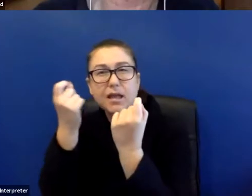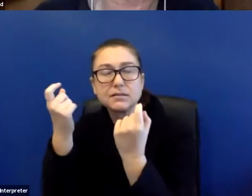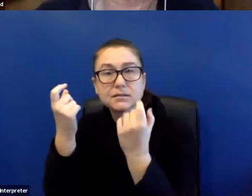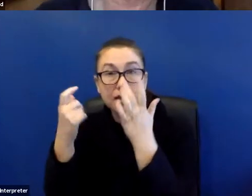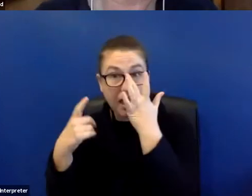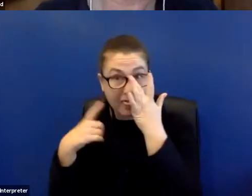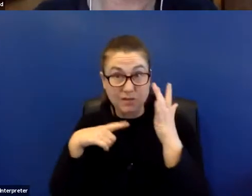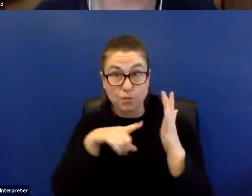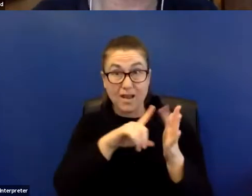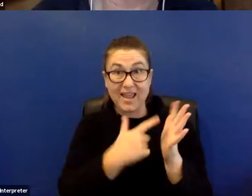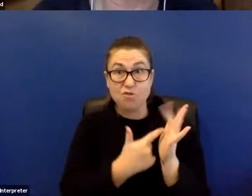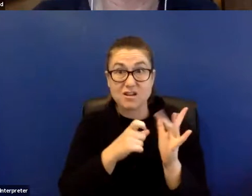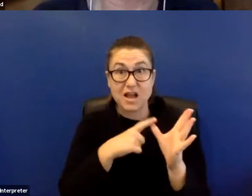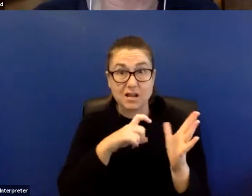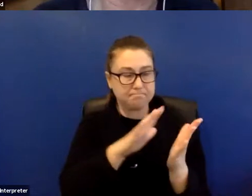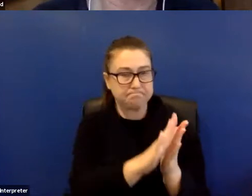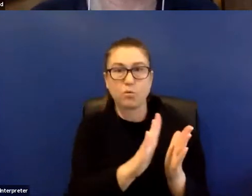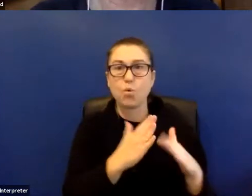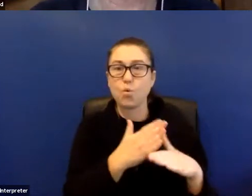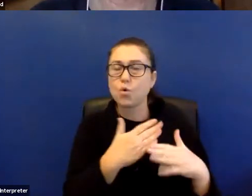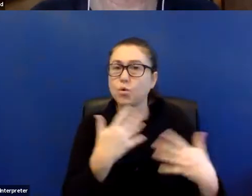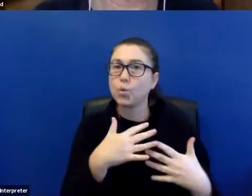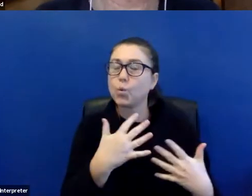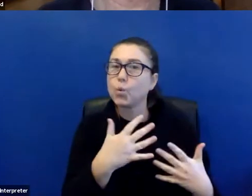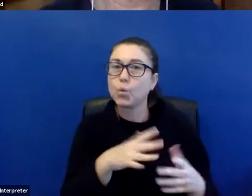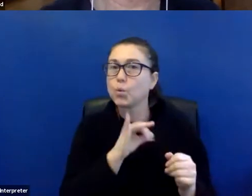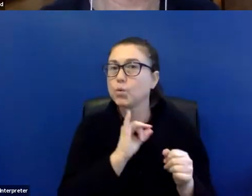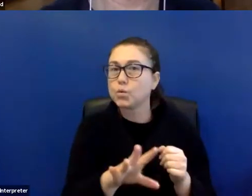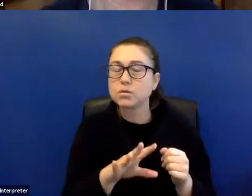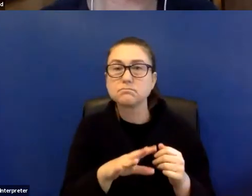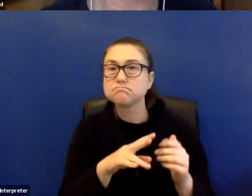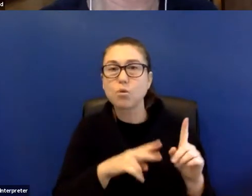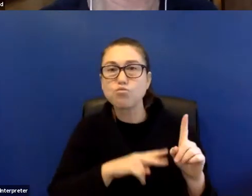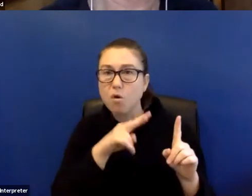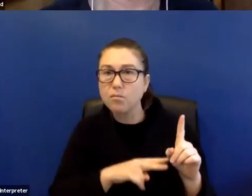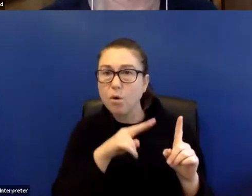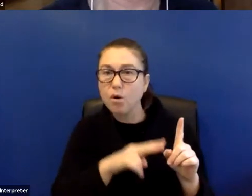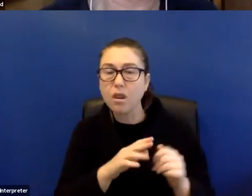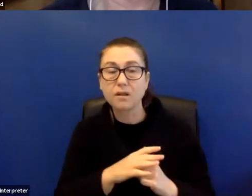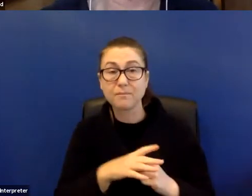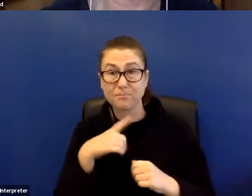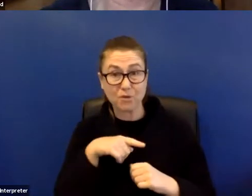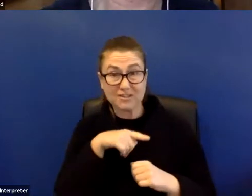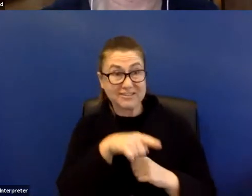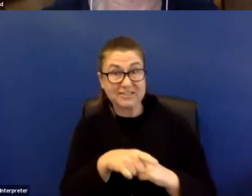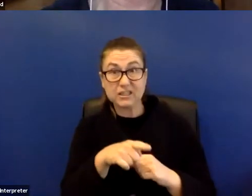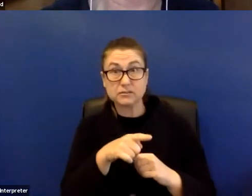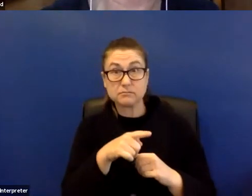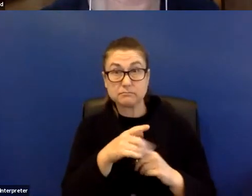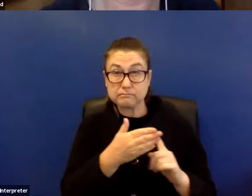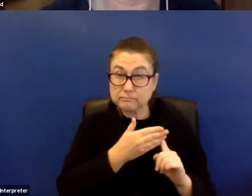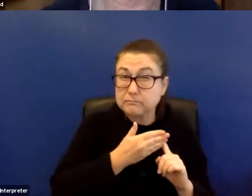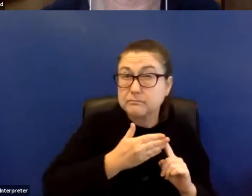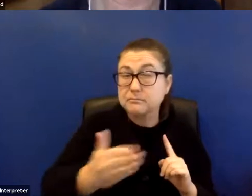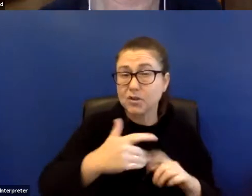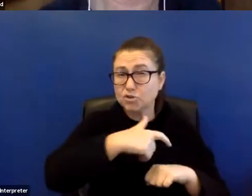a wonderful role model with her work because she constantly and over a sustained period of time is